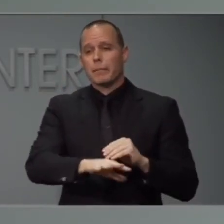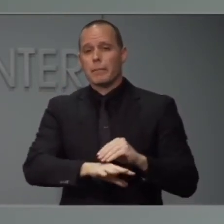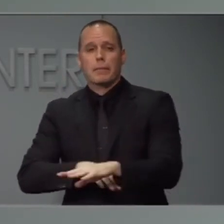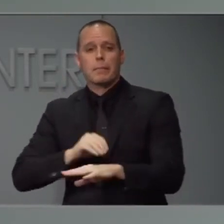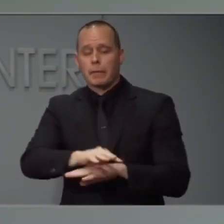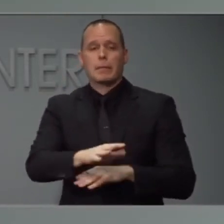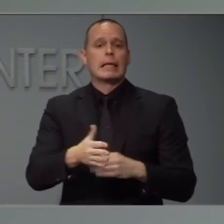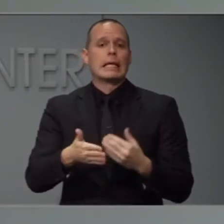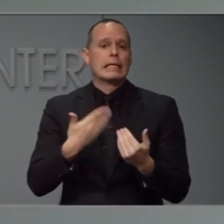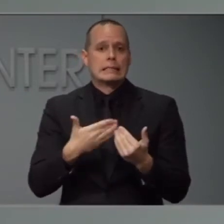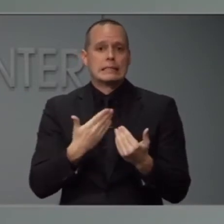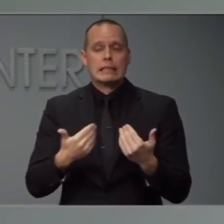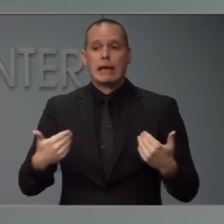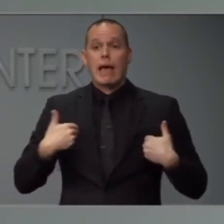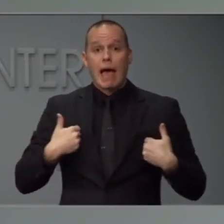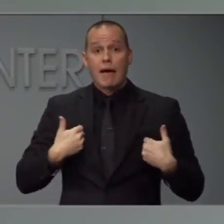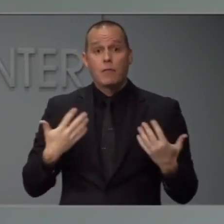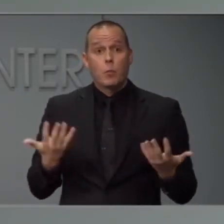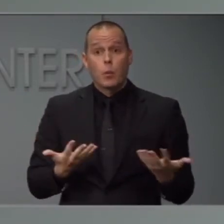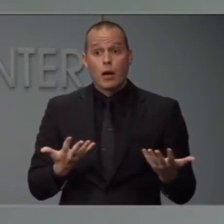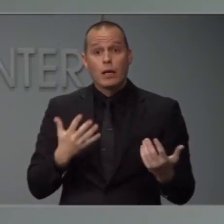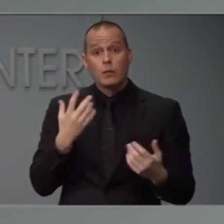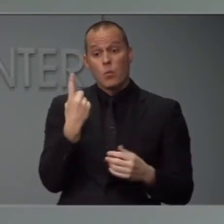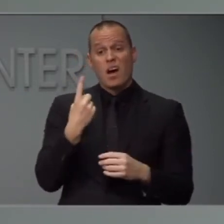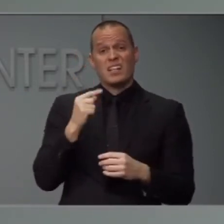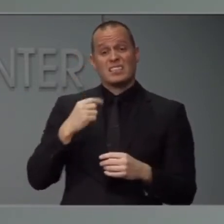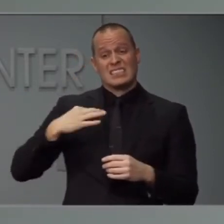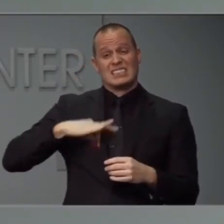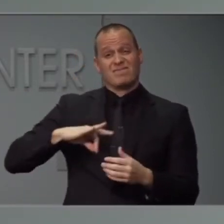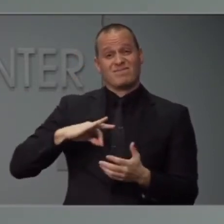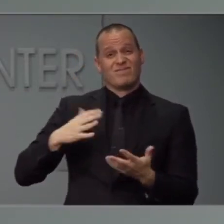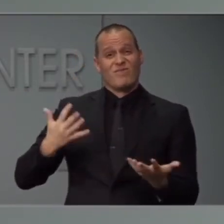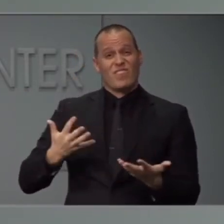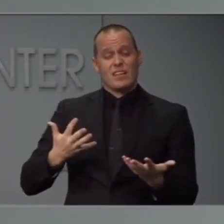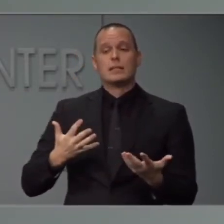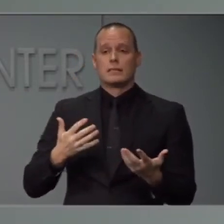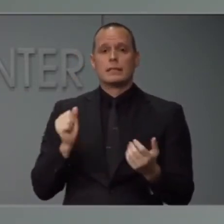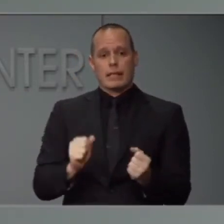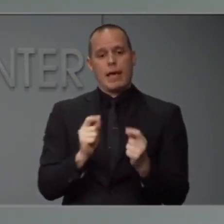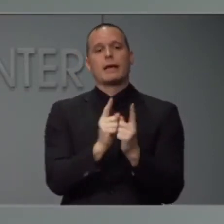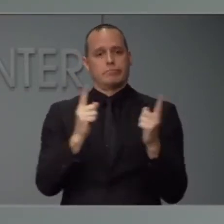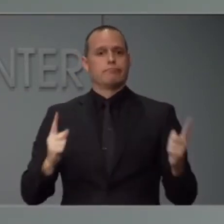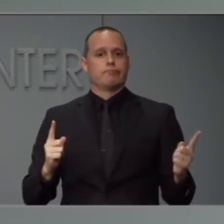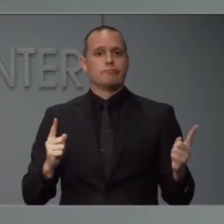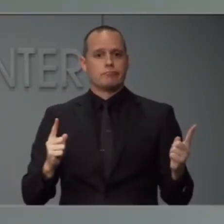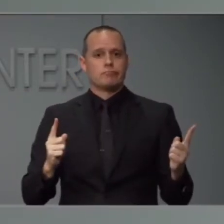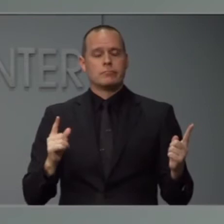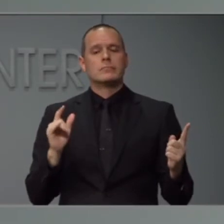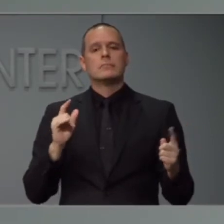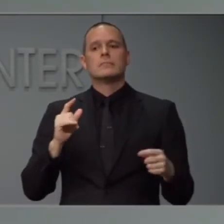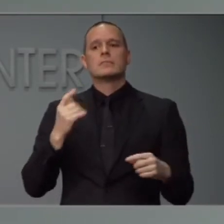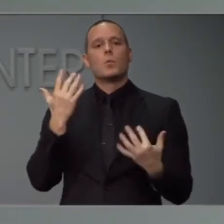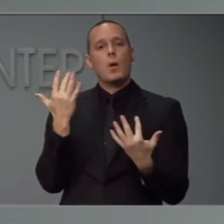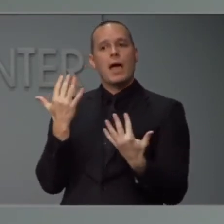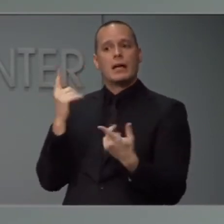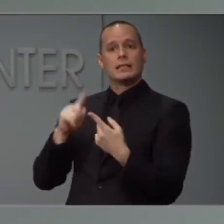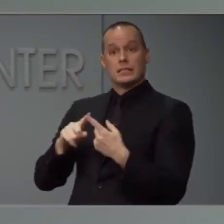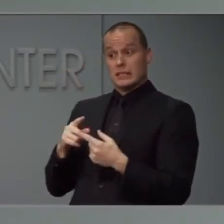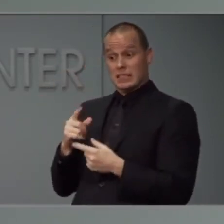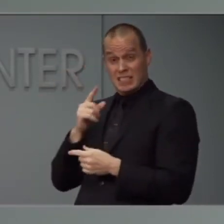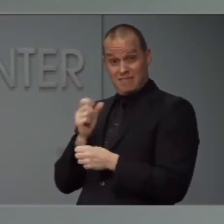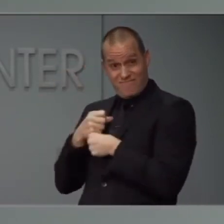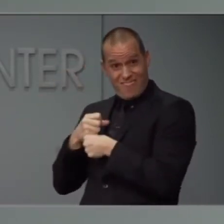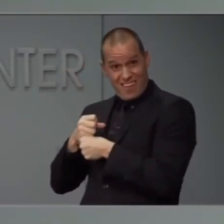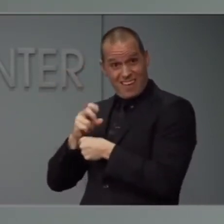at our disposal is that social distancing until we have a vaccine. And so we have to be thoughtful about slowing the